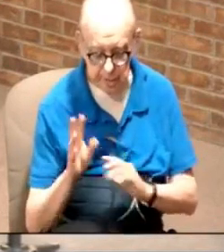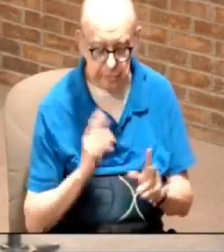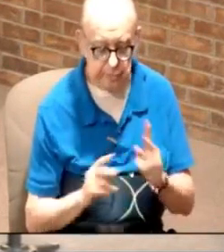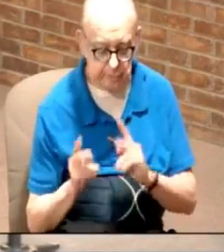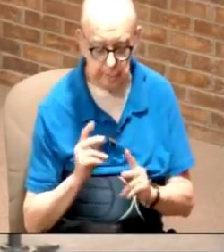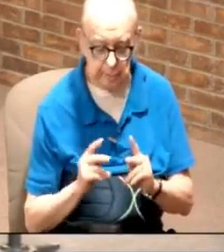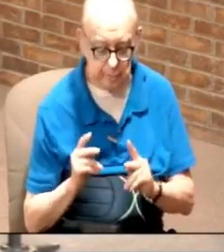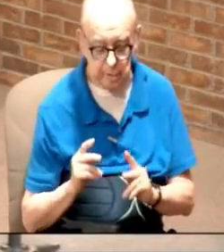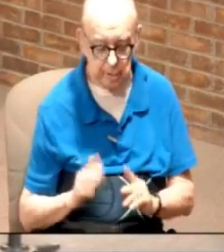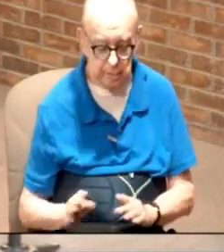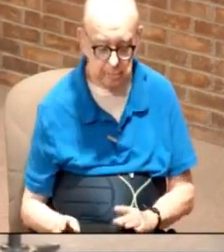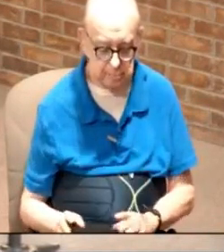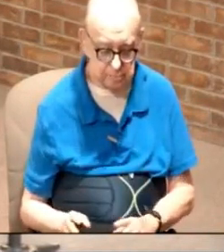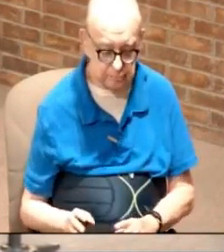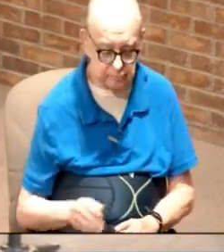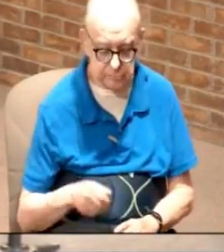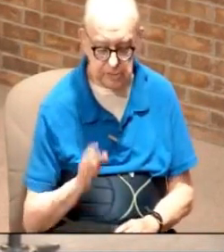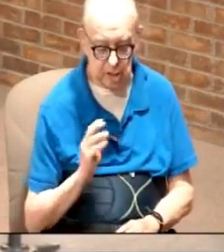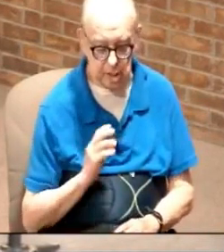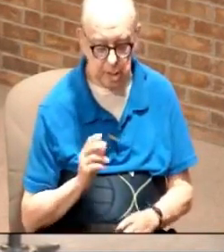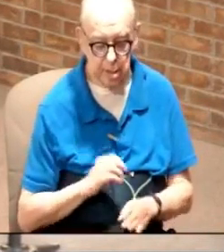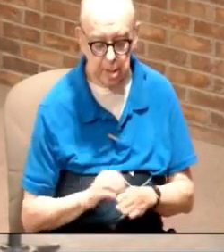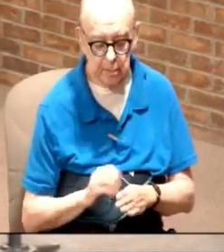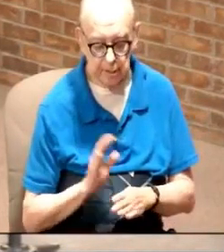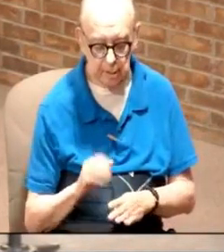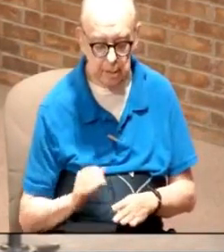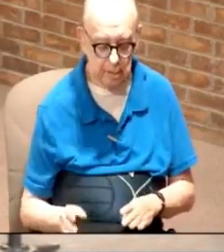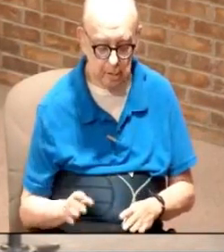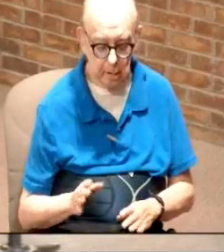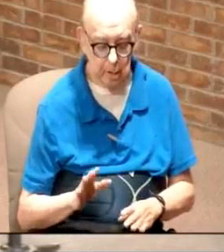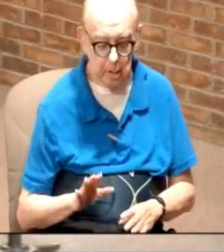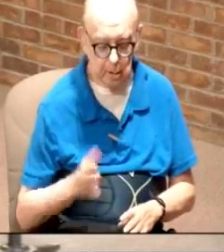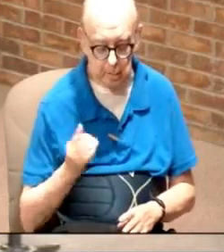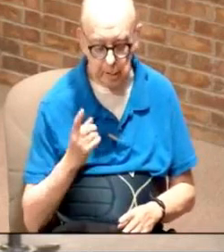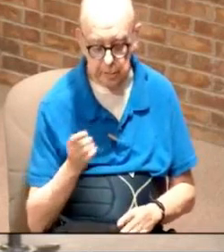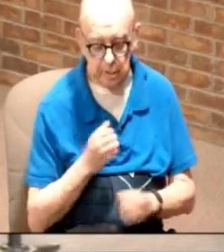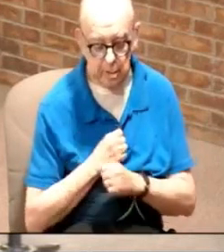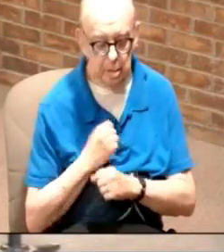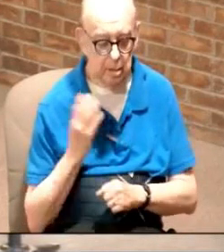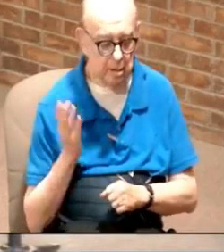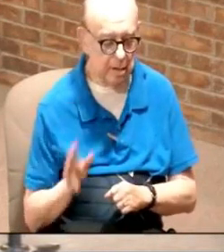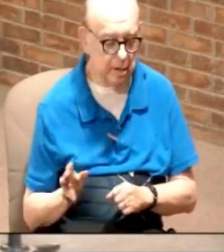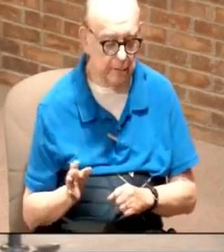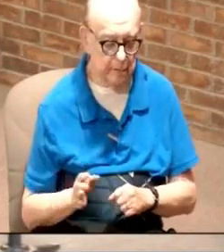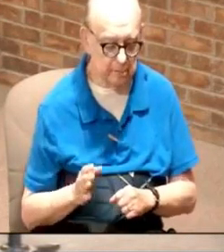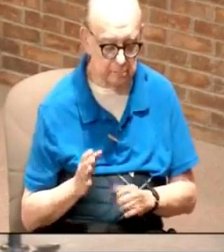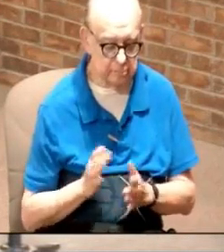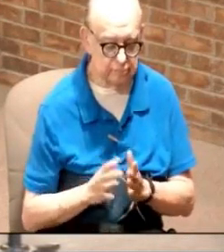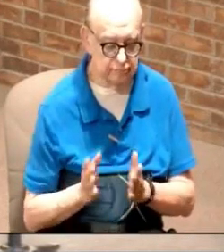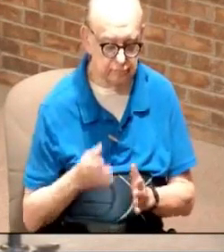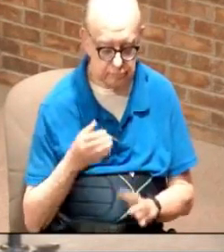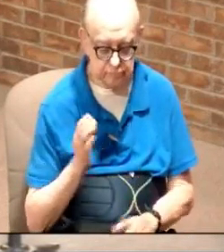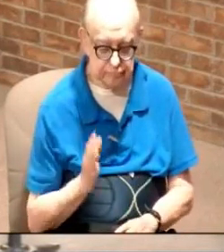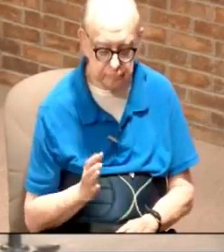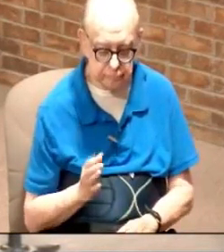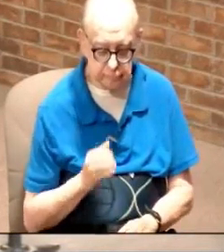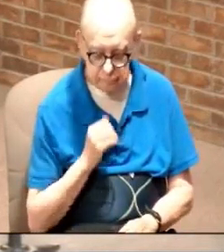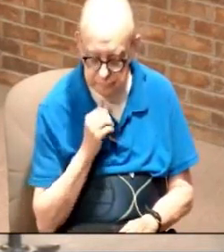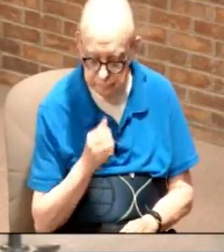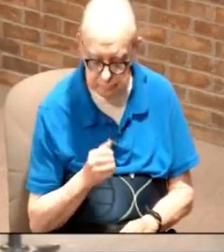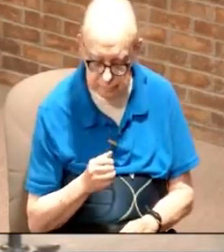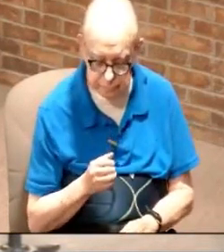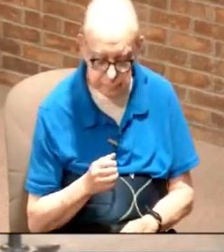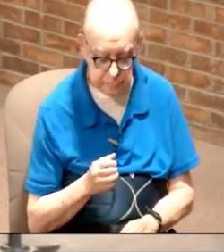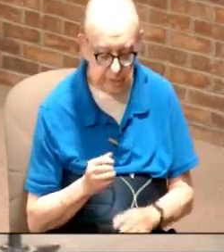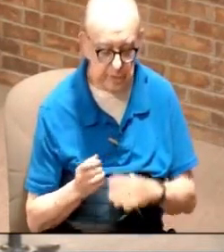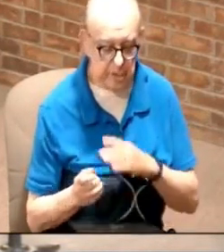children he disciplines his children because he loves us and would never that's why the Bible says that God doesn't tempt